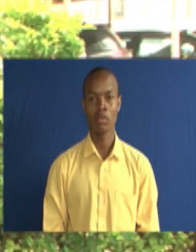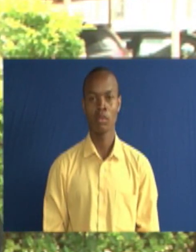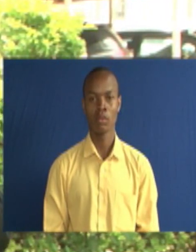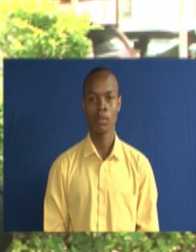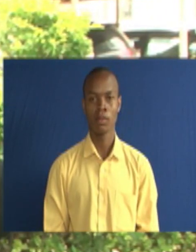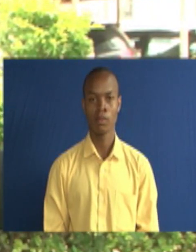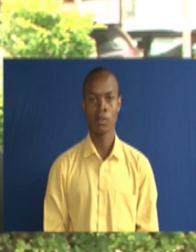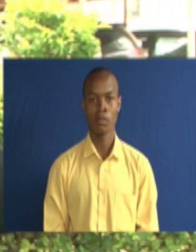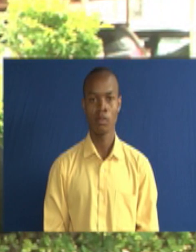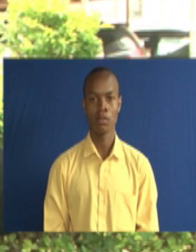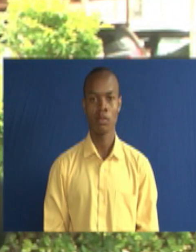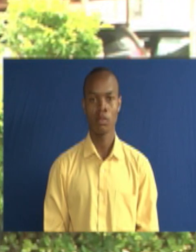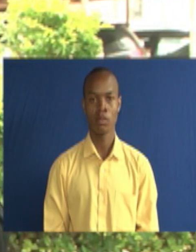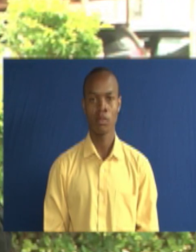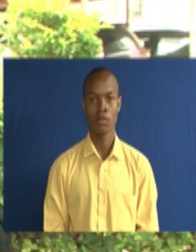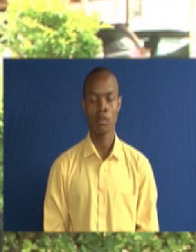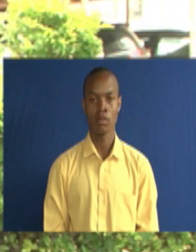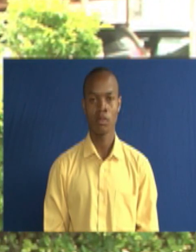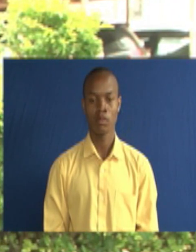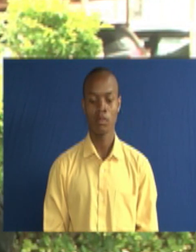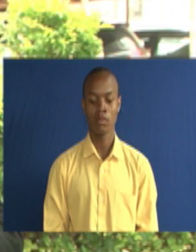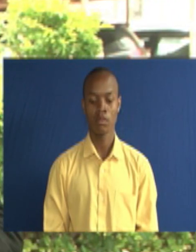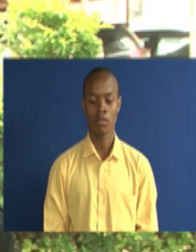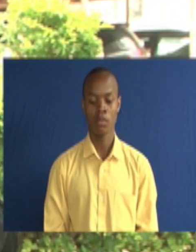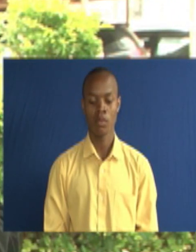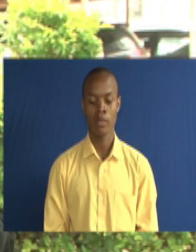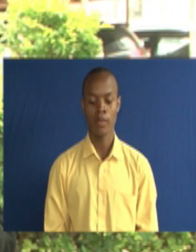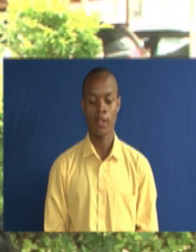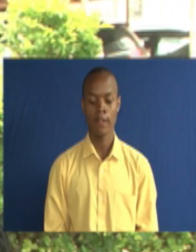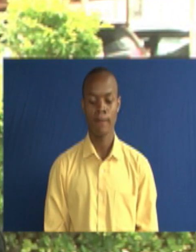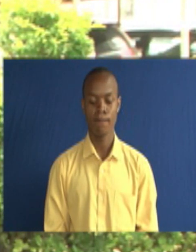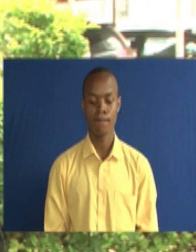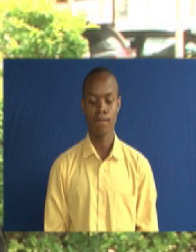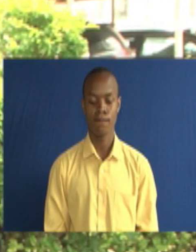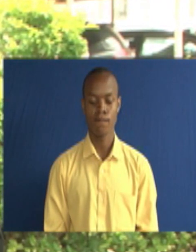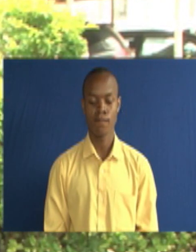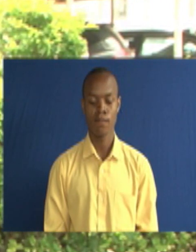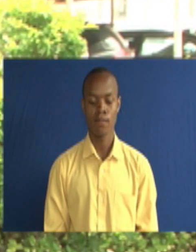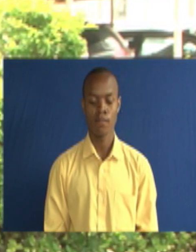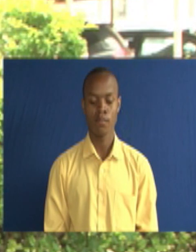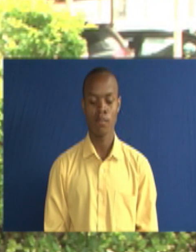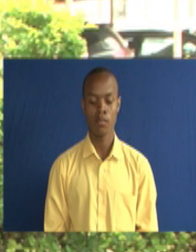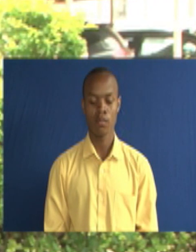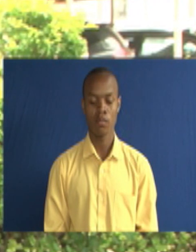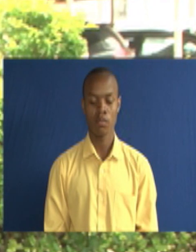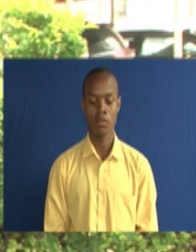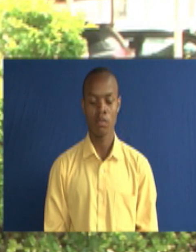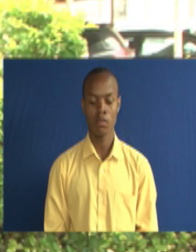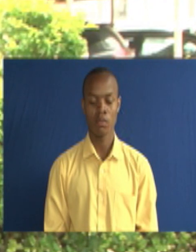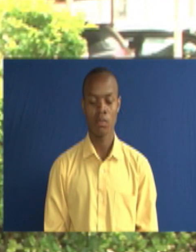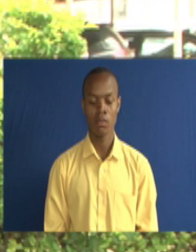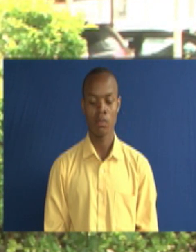So I used to study more the story of Tom and Mary